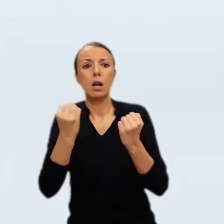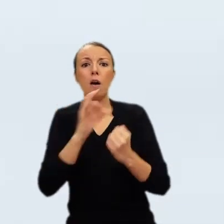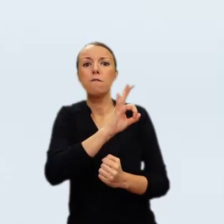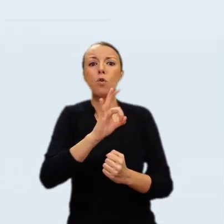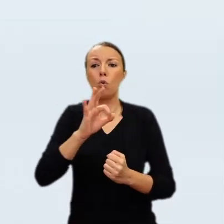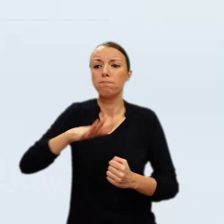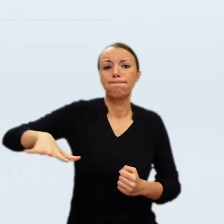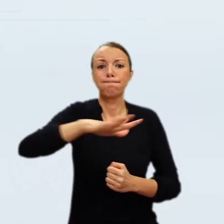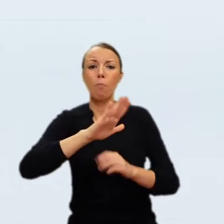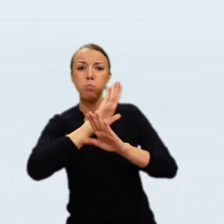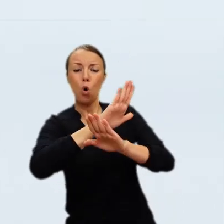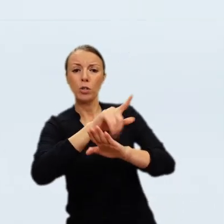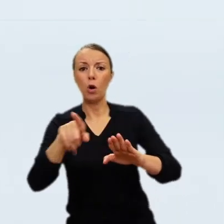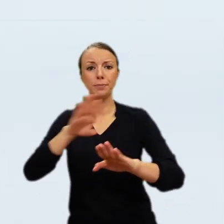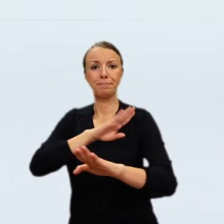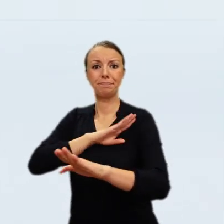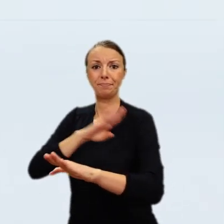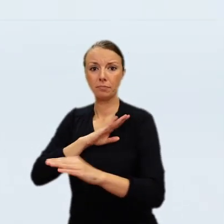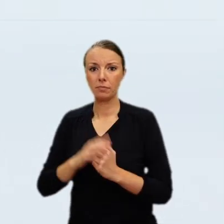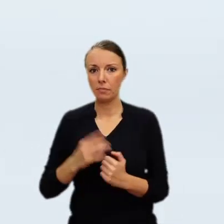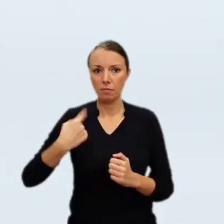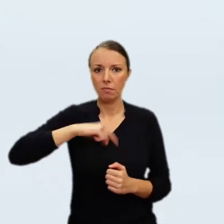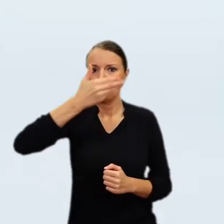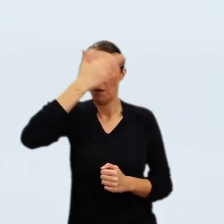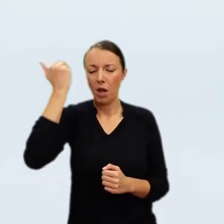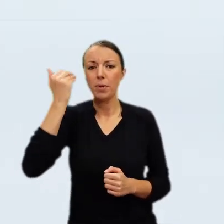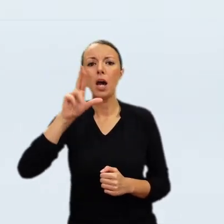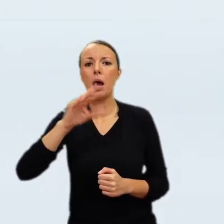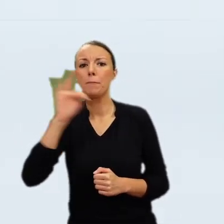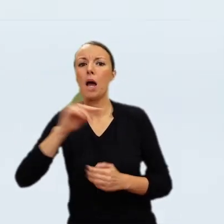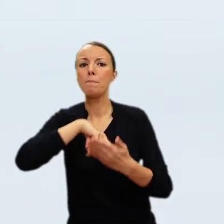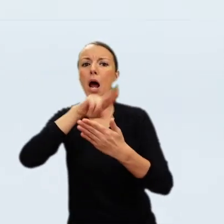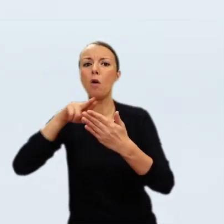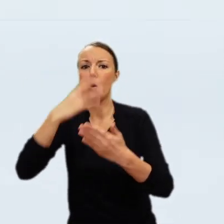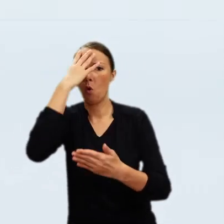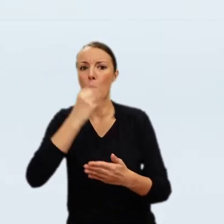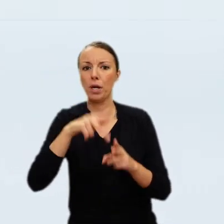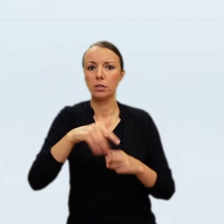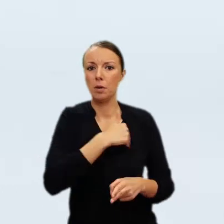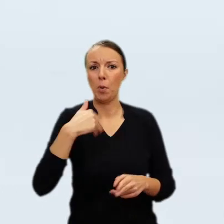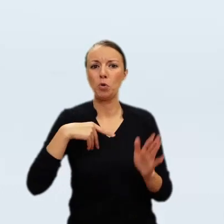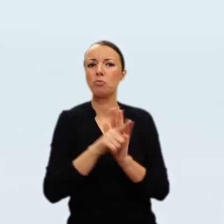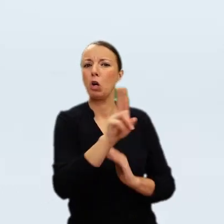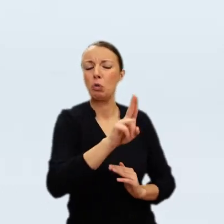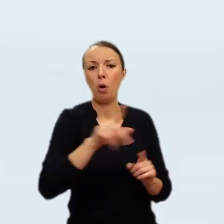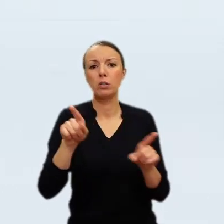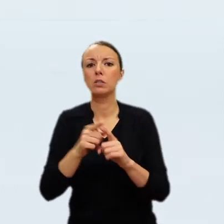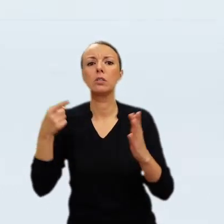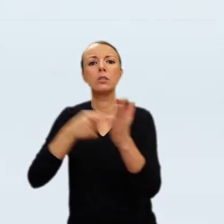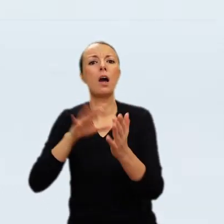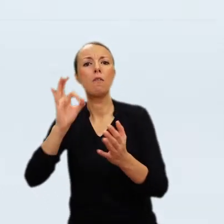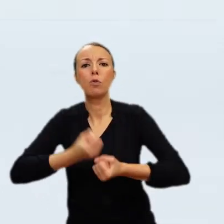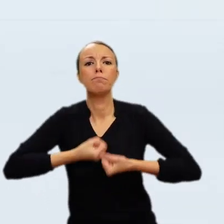uncle, Stanisław, a professor at the Jagiellonian University, purchased the forest. The money used to buy the land